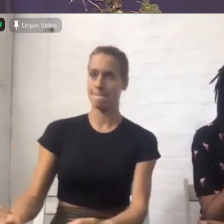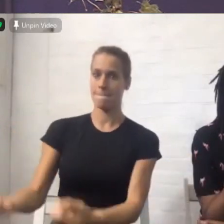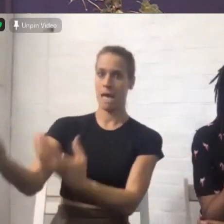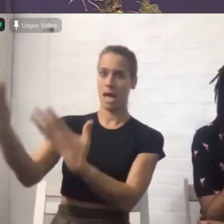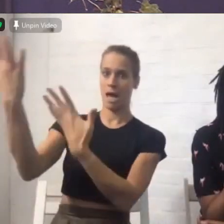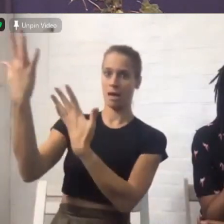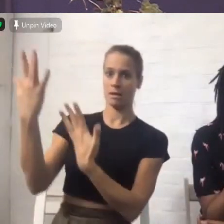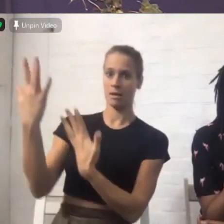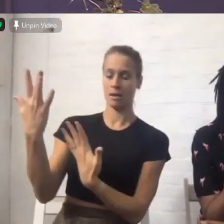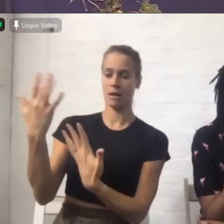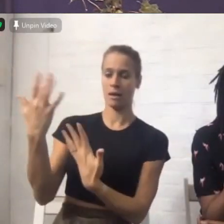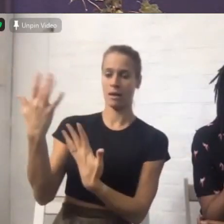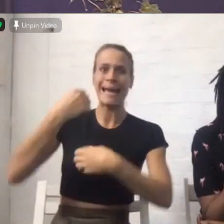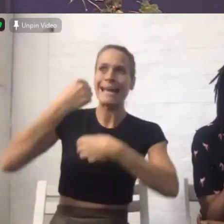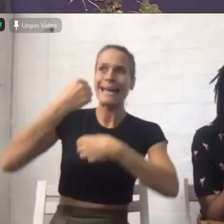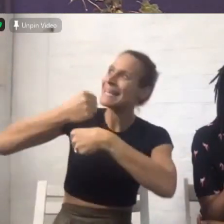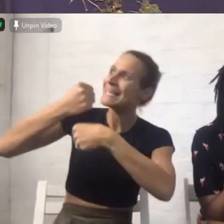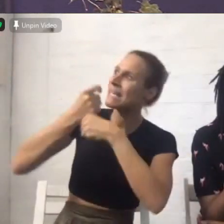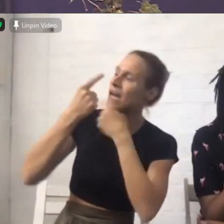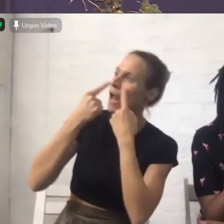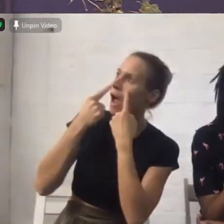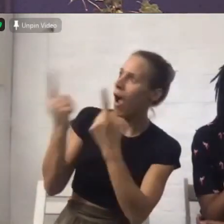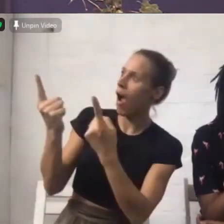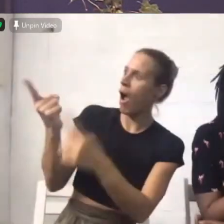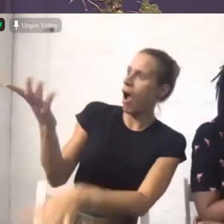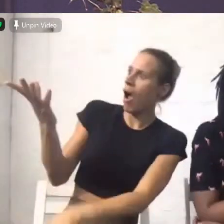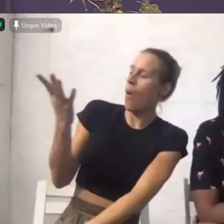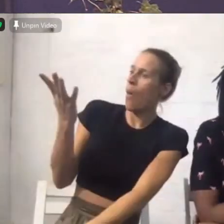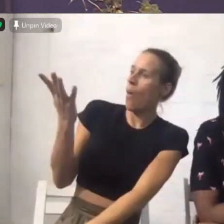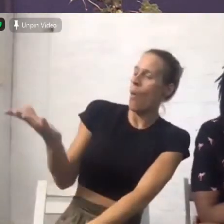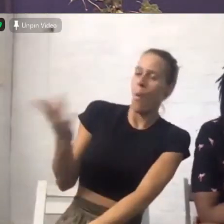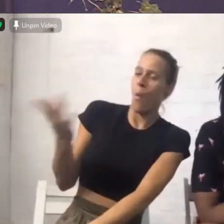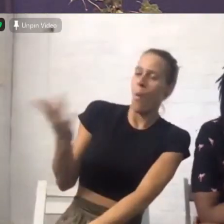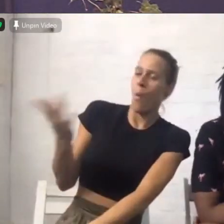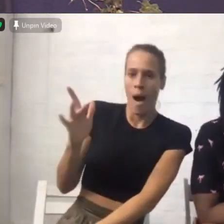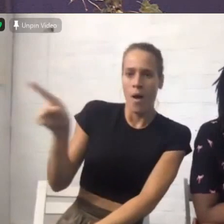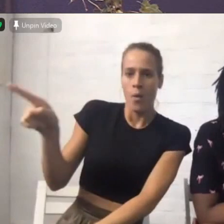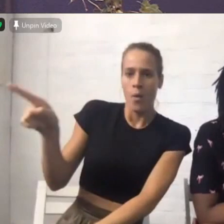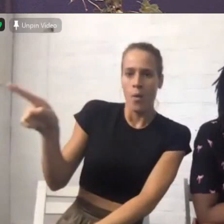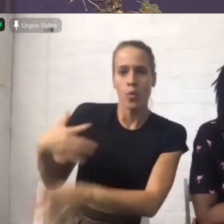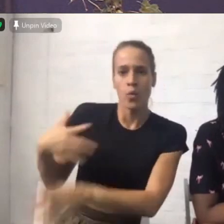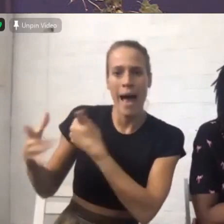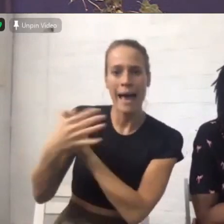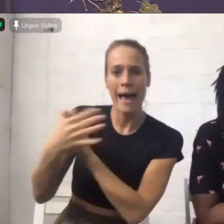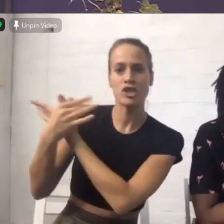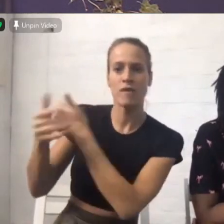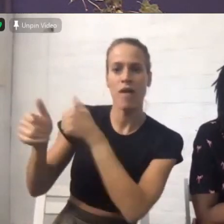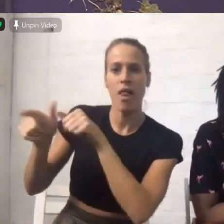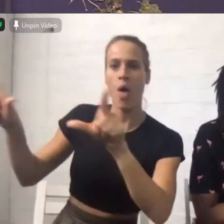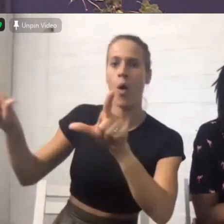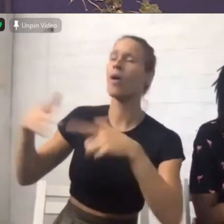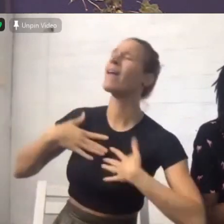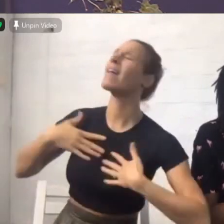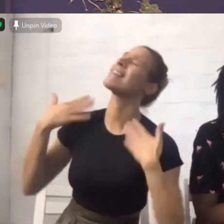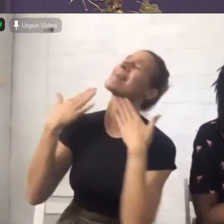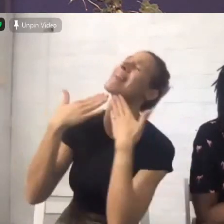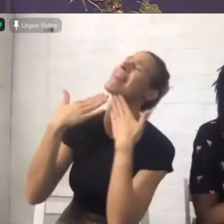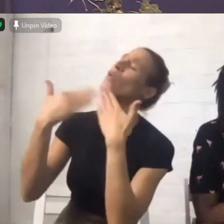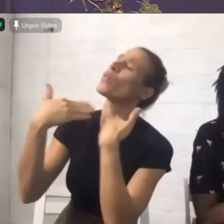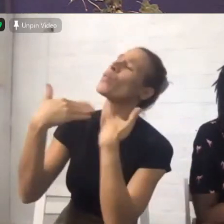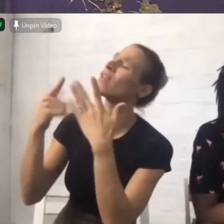Gideon perceived that he was the angel of the Lord. And Gideon said, Alas, O Lord God, for I've seen the angel of the Lord face to face.